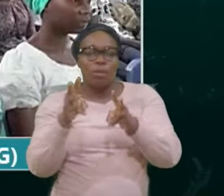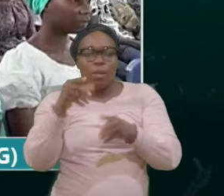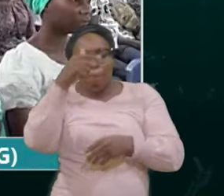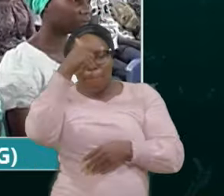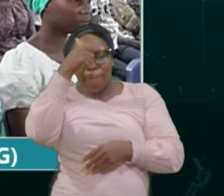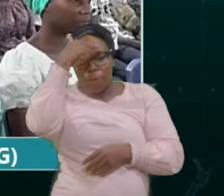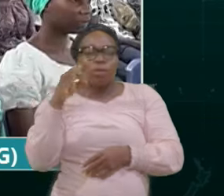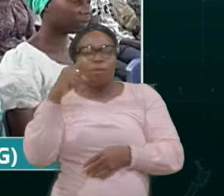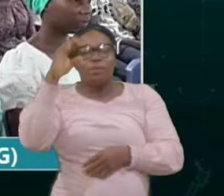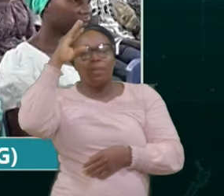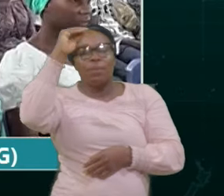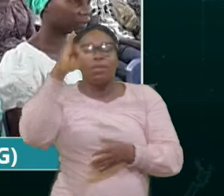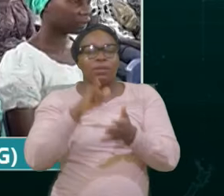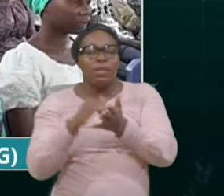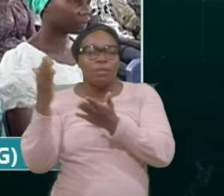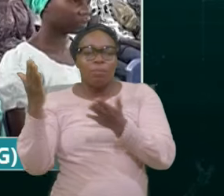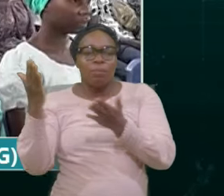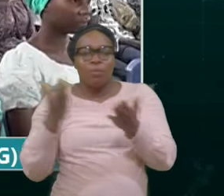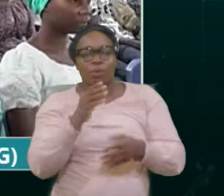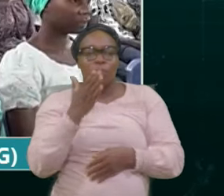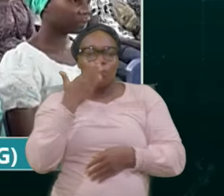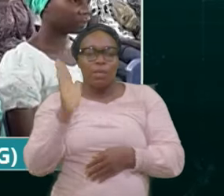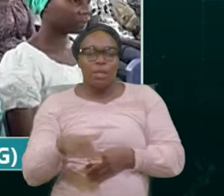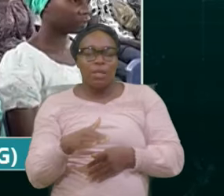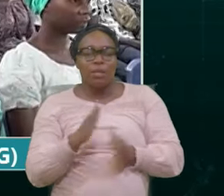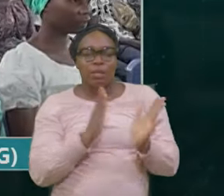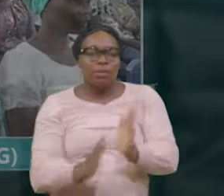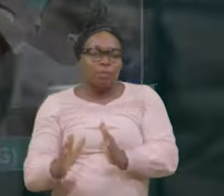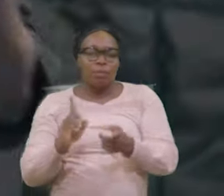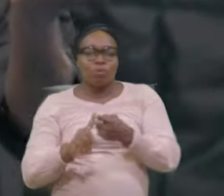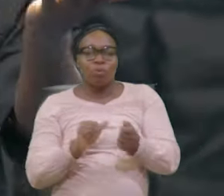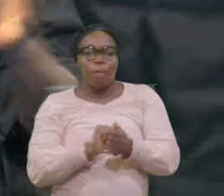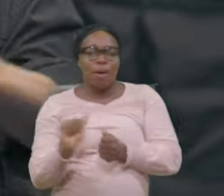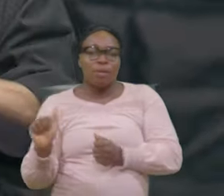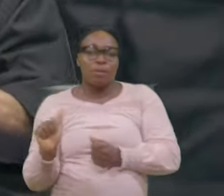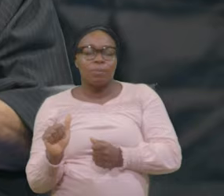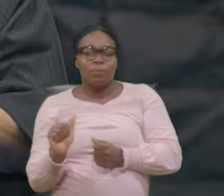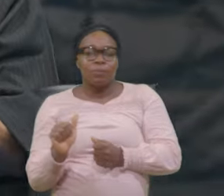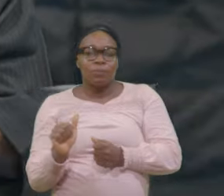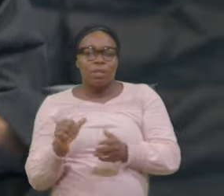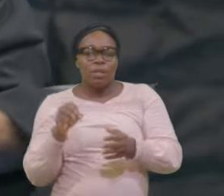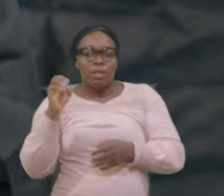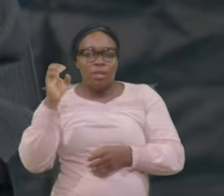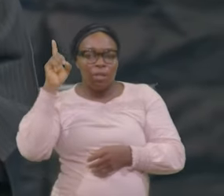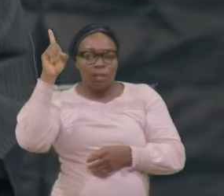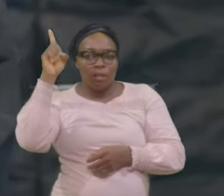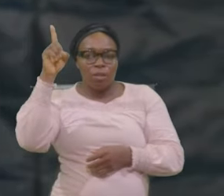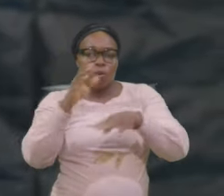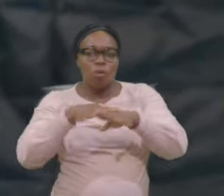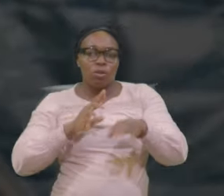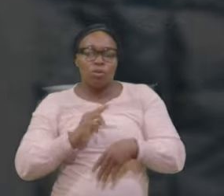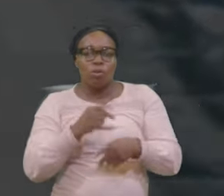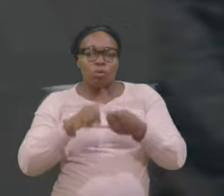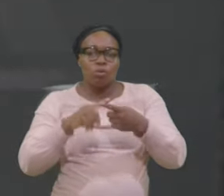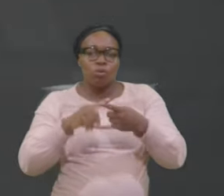bringeth Wicked Devices To pass He's calling us To rest He'll give you rest